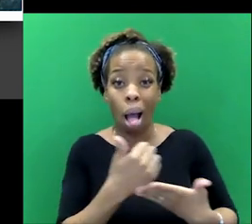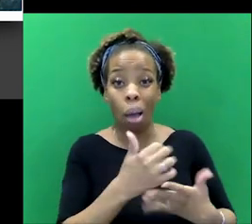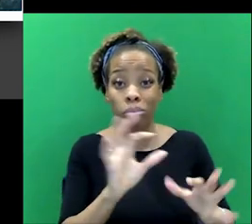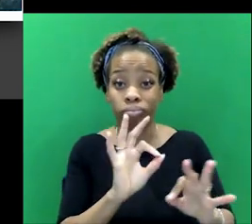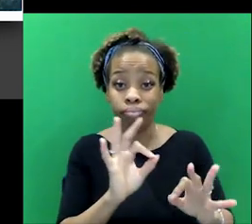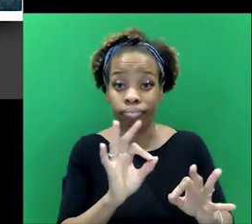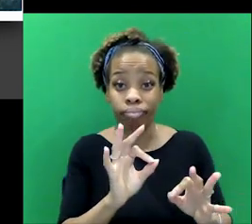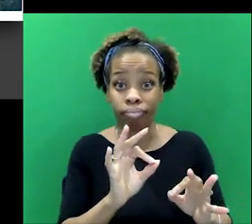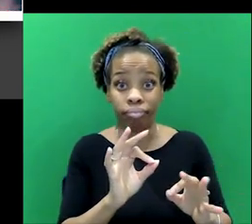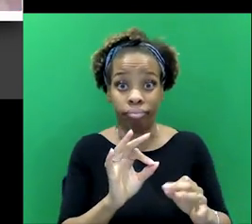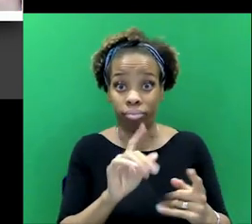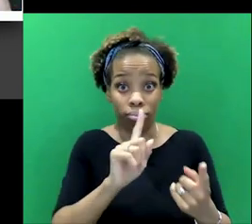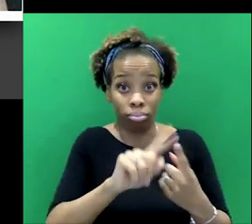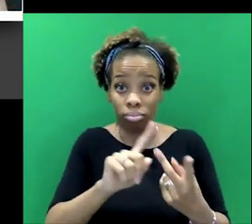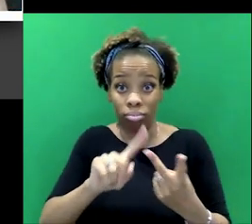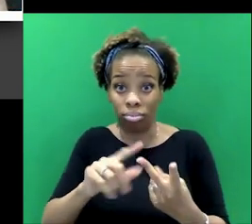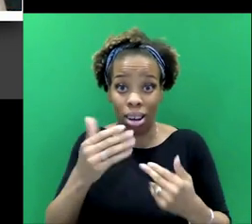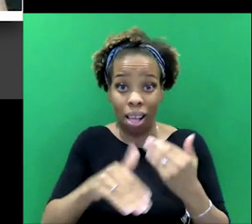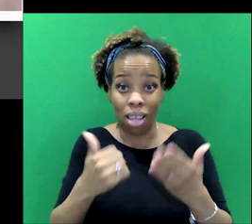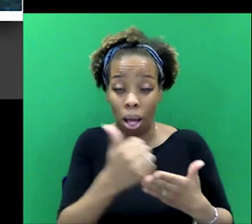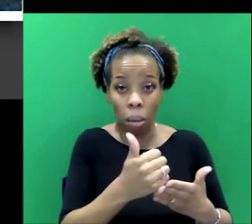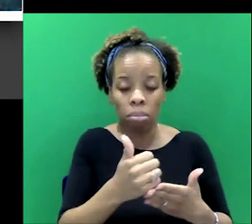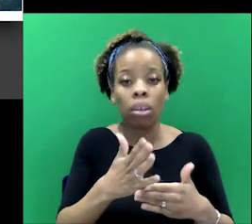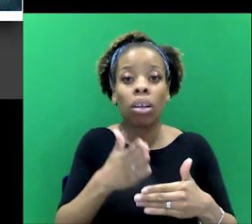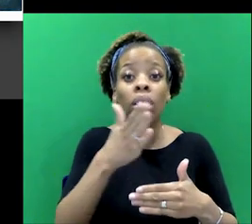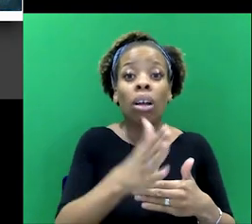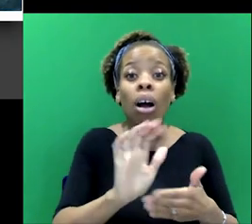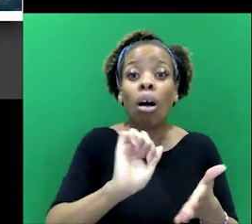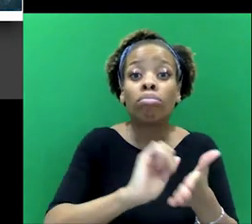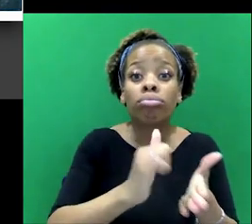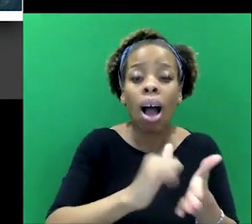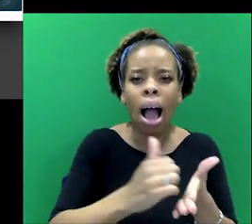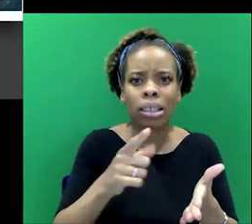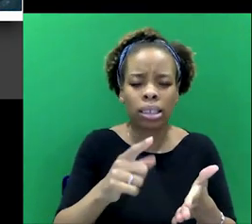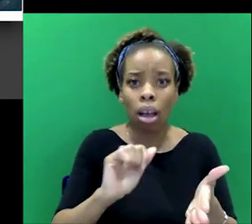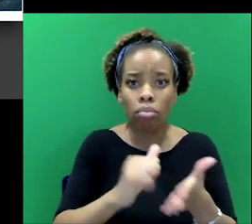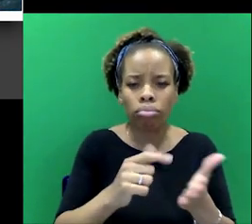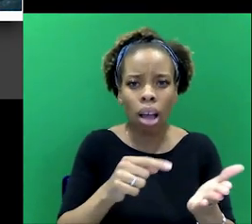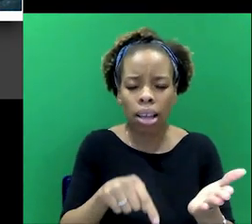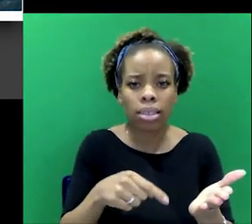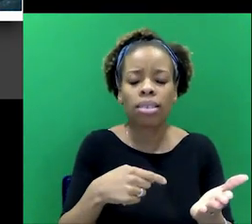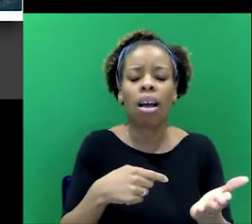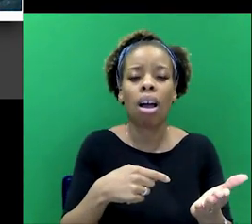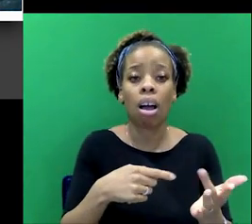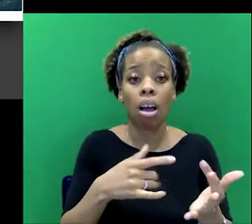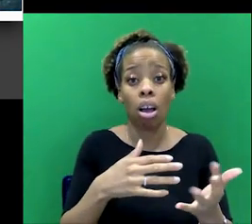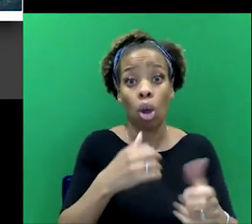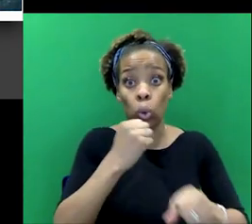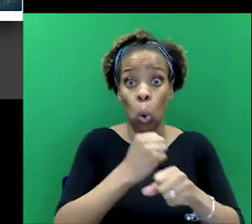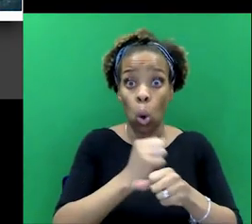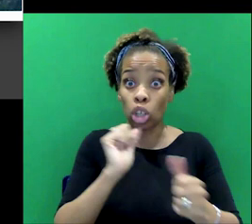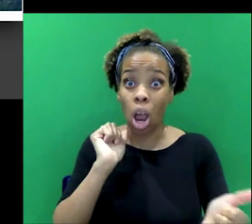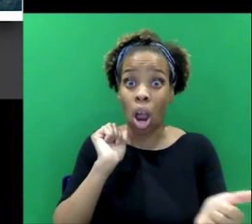and in the second phase. And the press, of course, I mean, they were on overdrive when, when George is actually